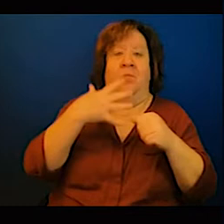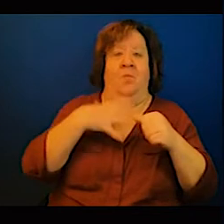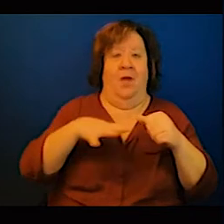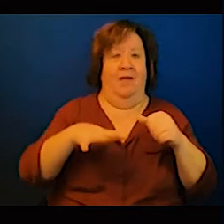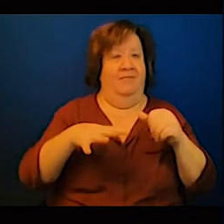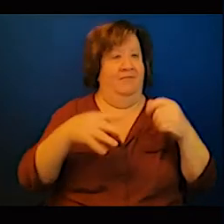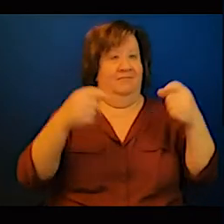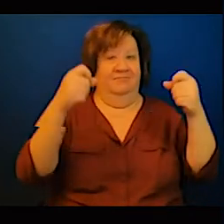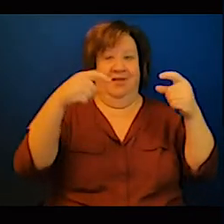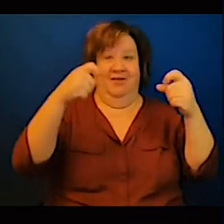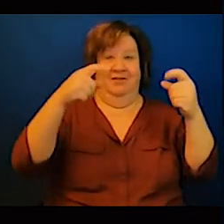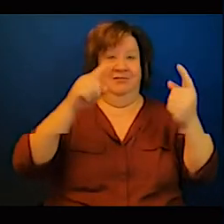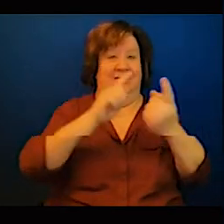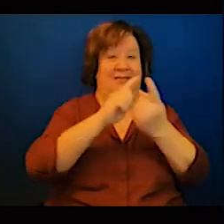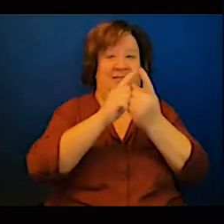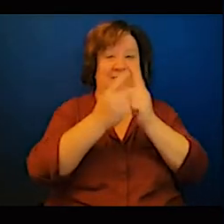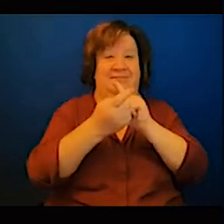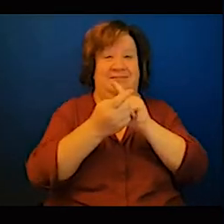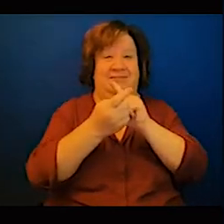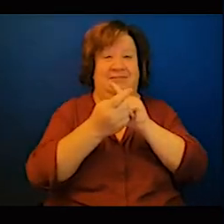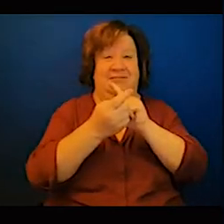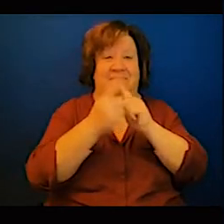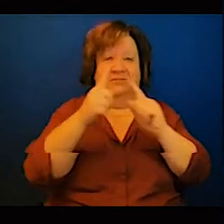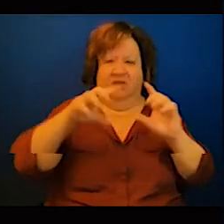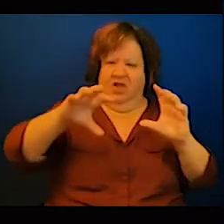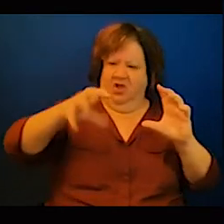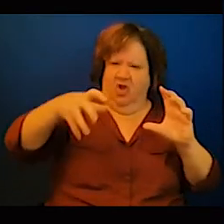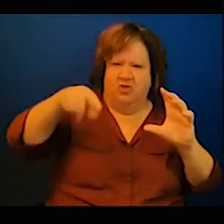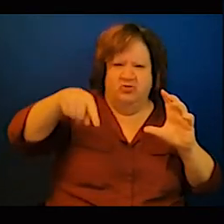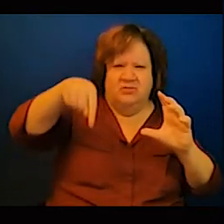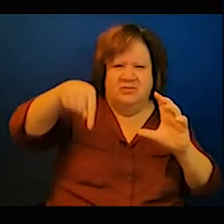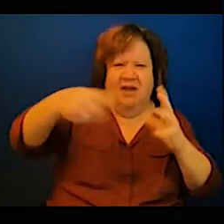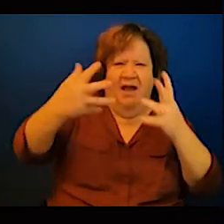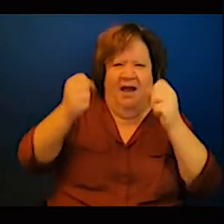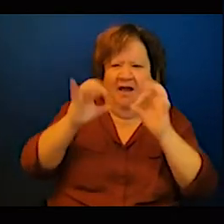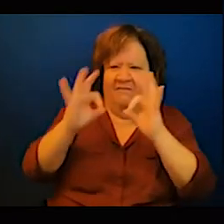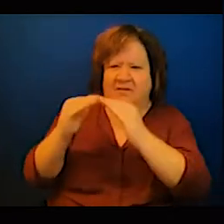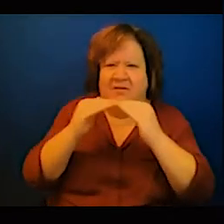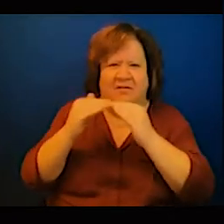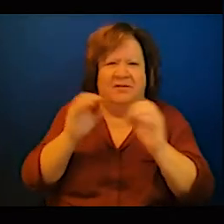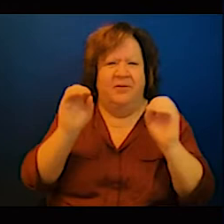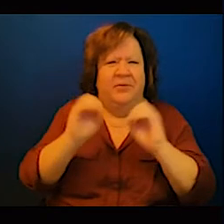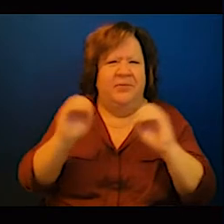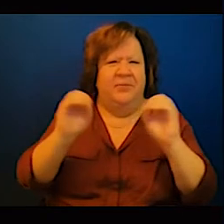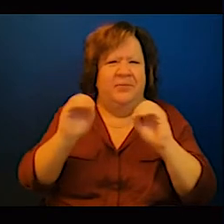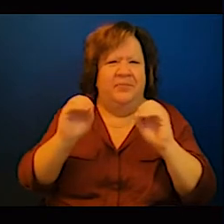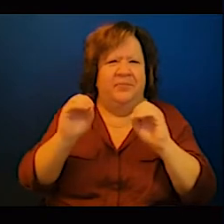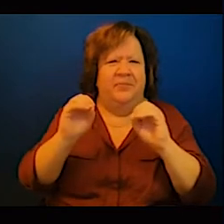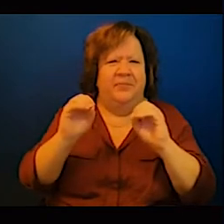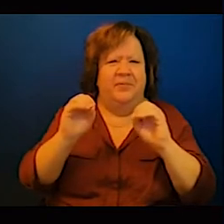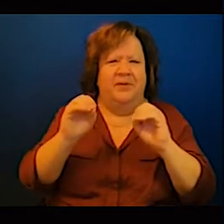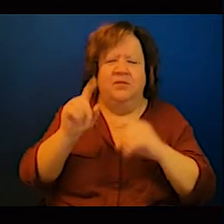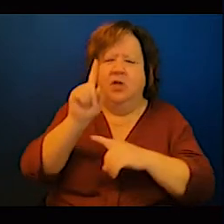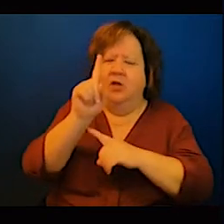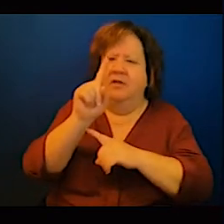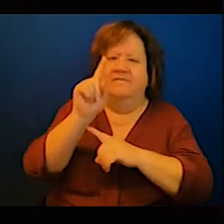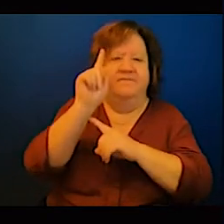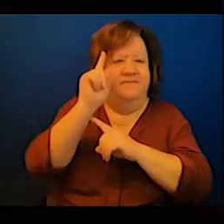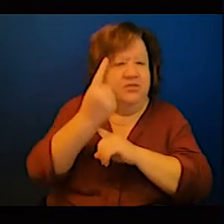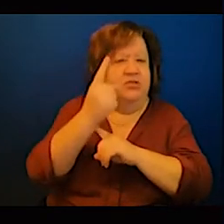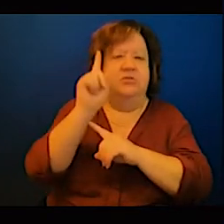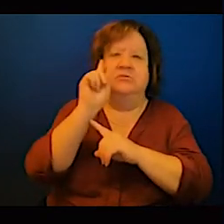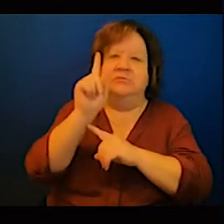get the nation to that point of, of coming industrial, industrialized, achieving that economic, socioeconomic development